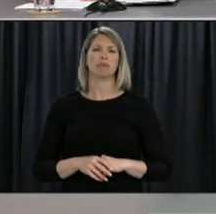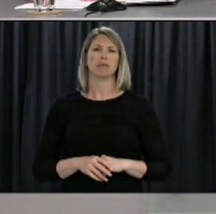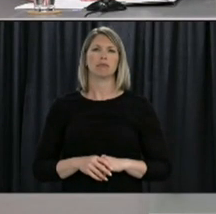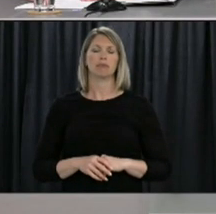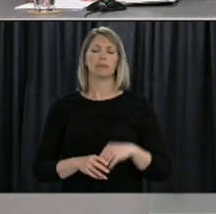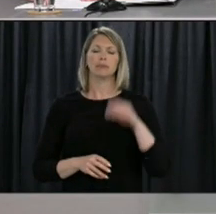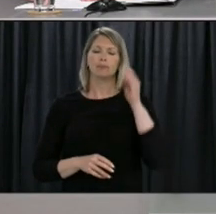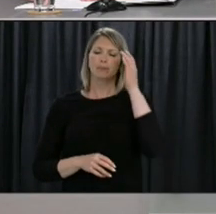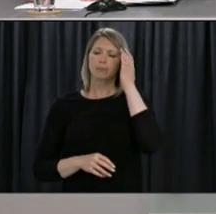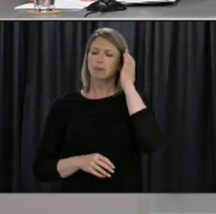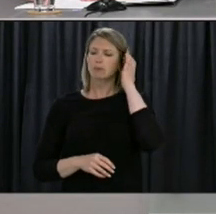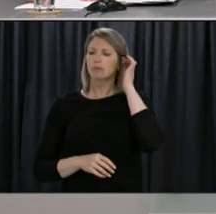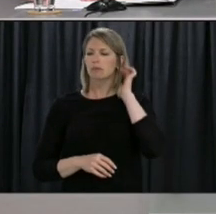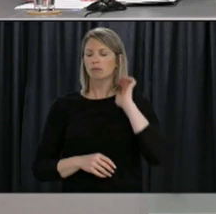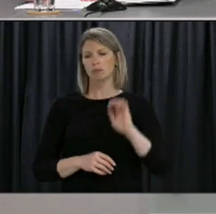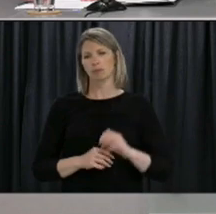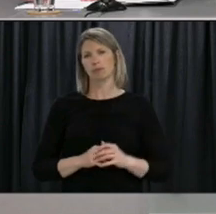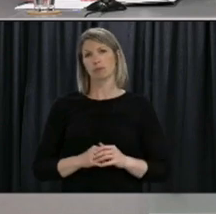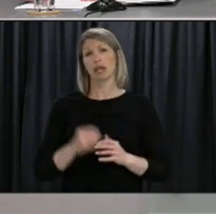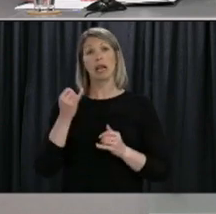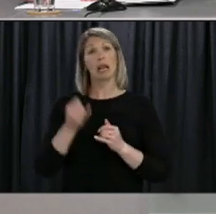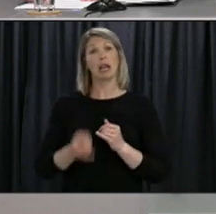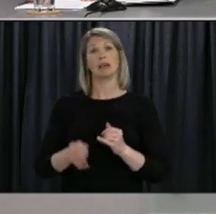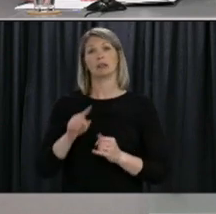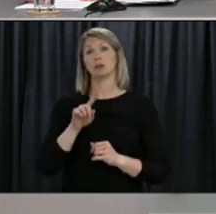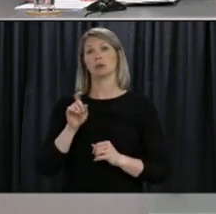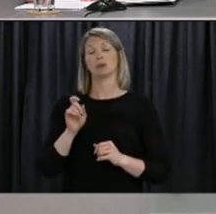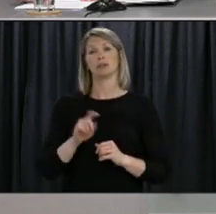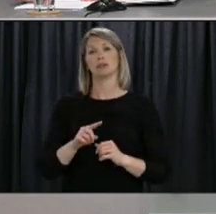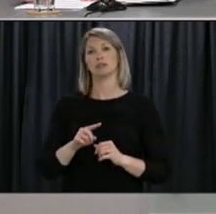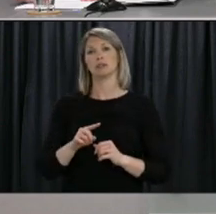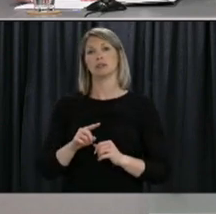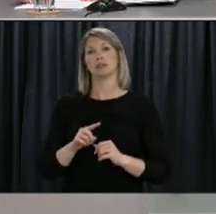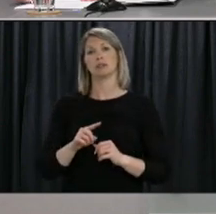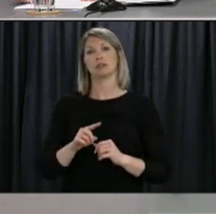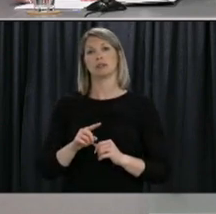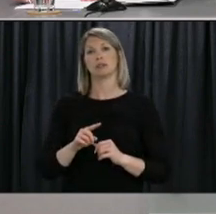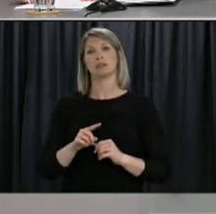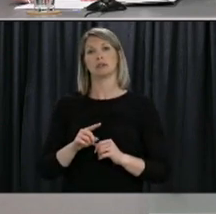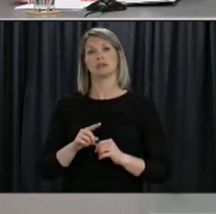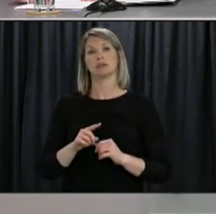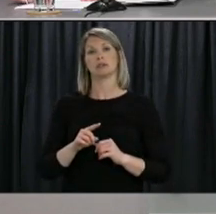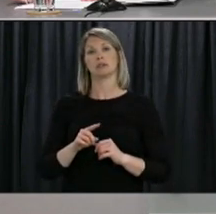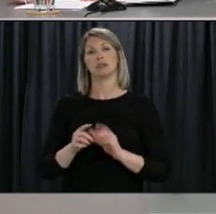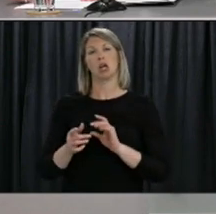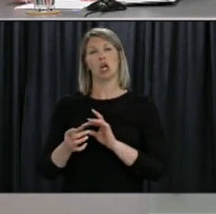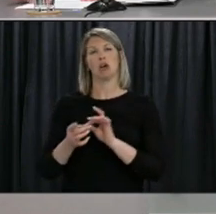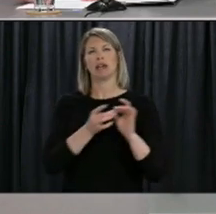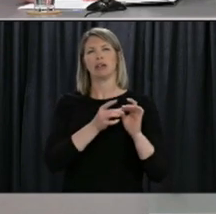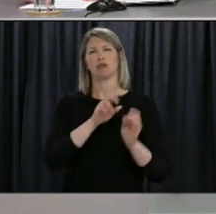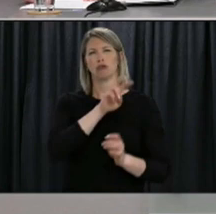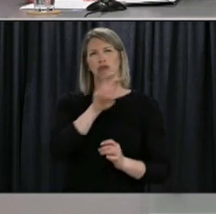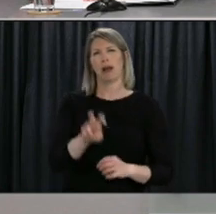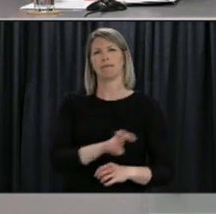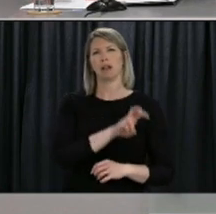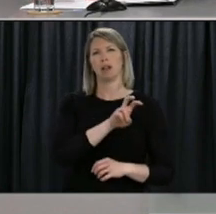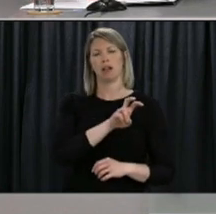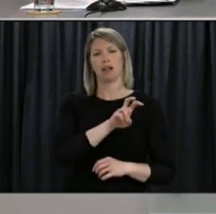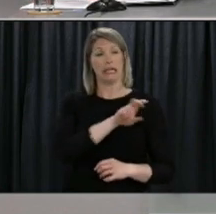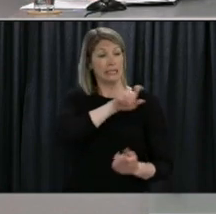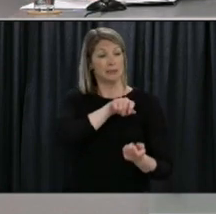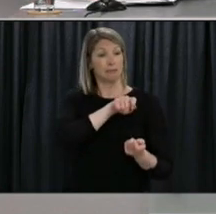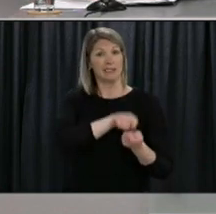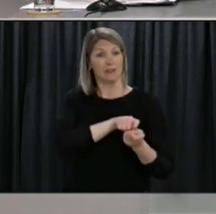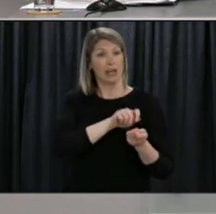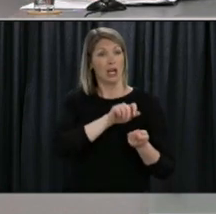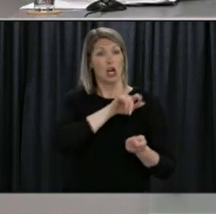and the last question sort of related to the first we're talking about people coming in the airport and we